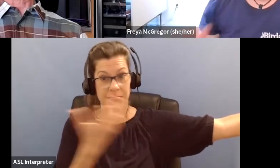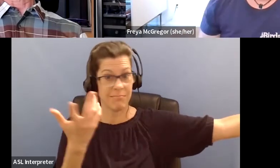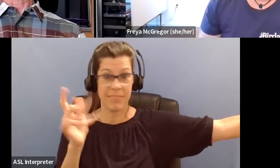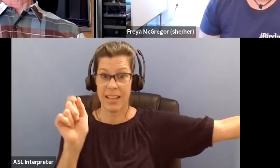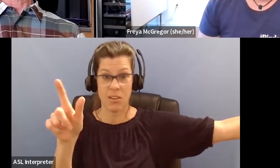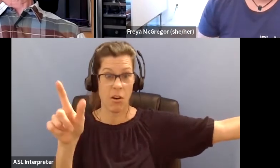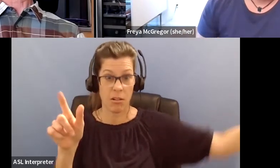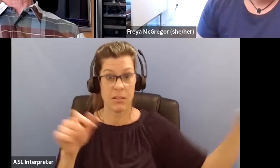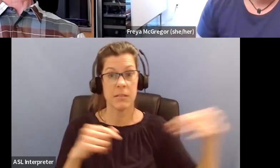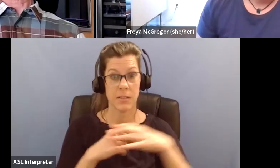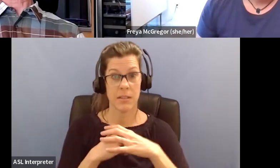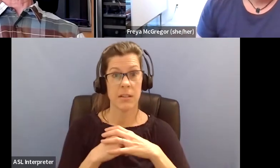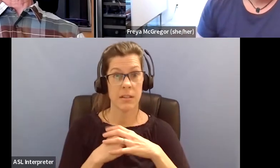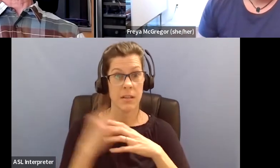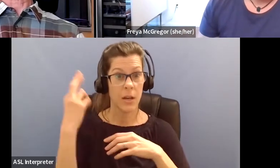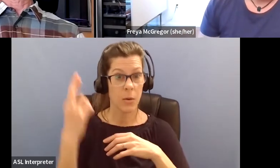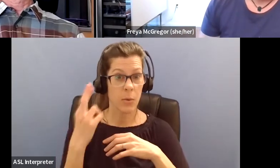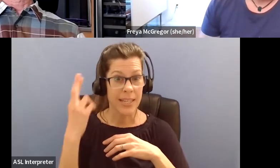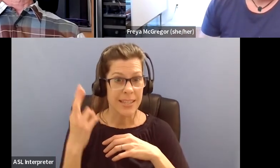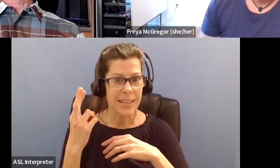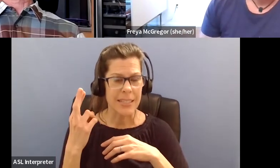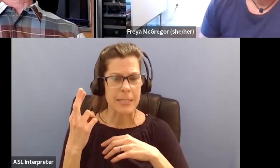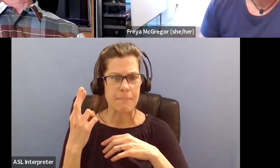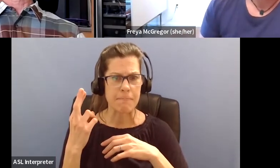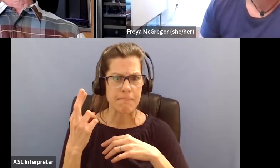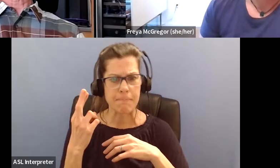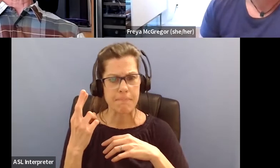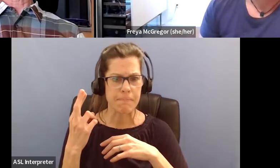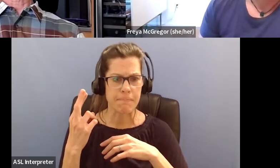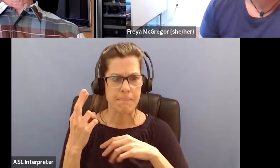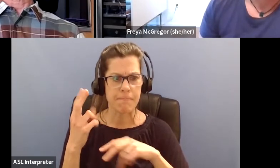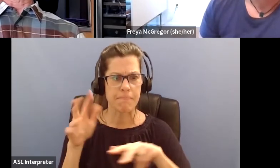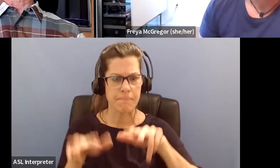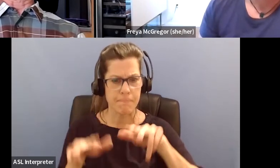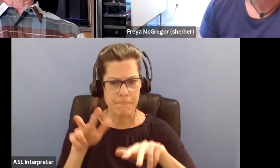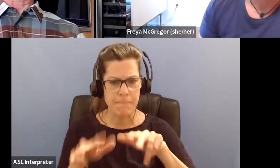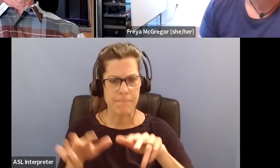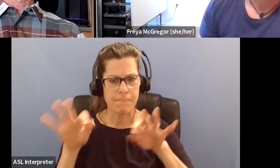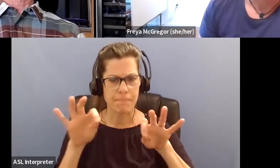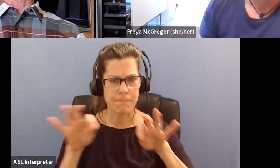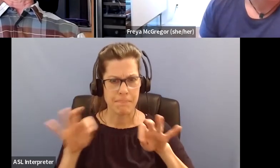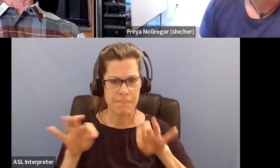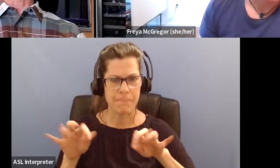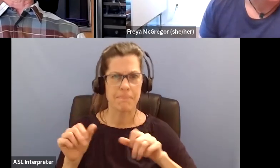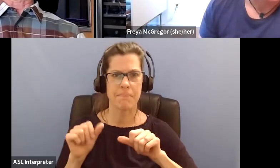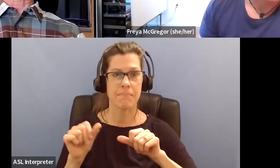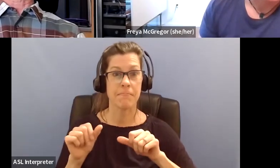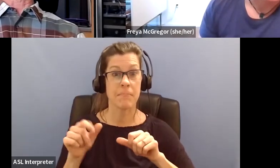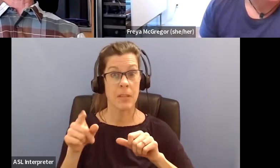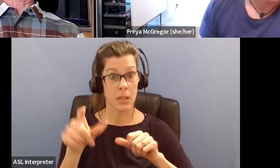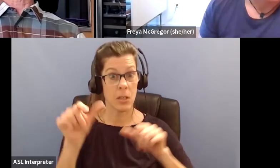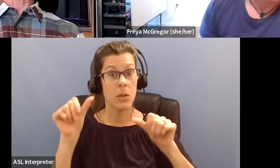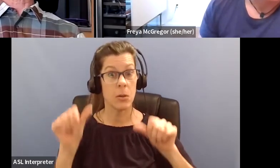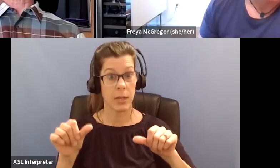so the reason I'm stumbling a little bit, so you can propel your arm up